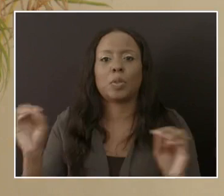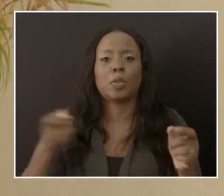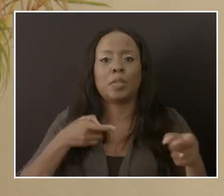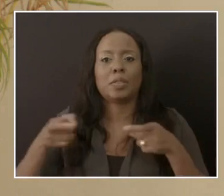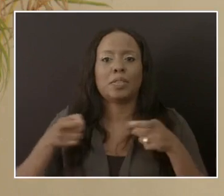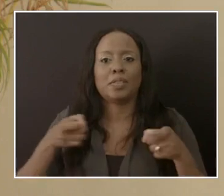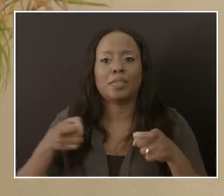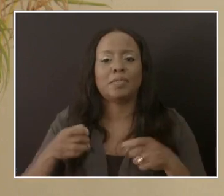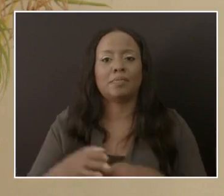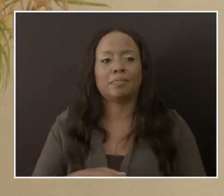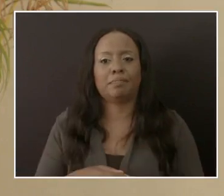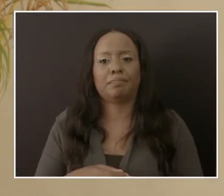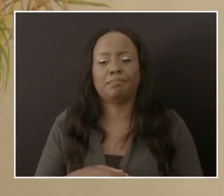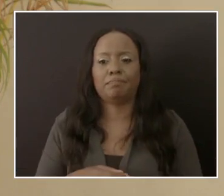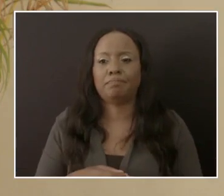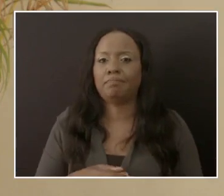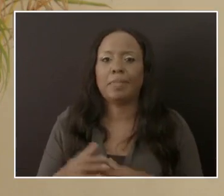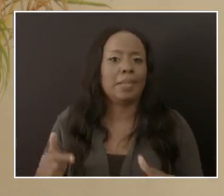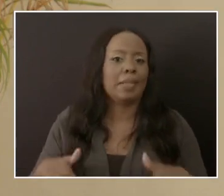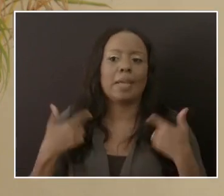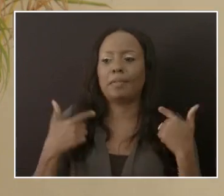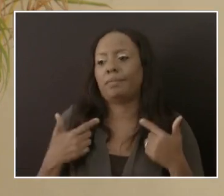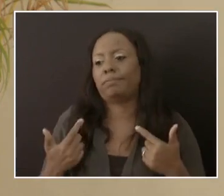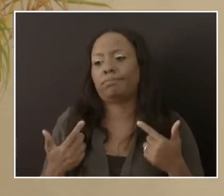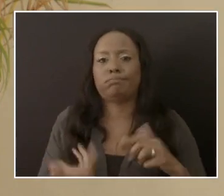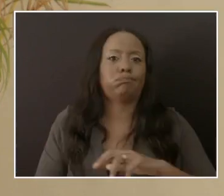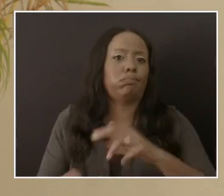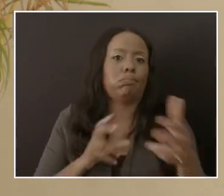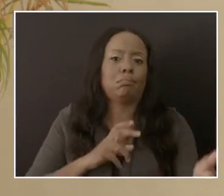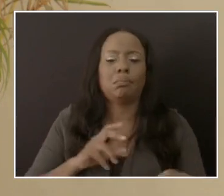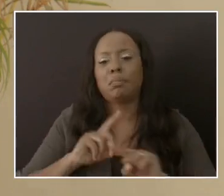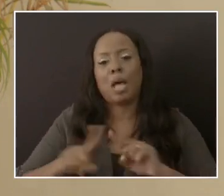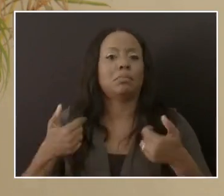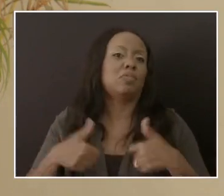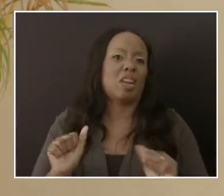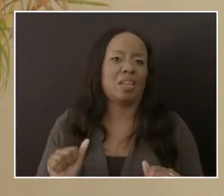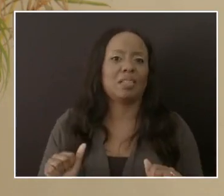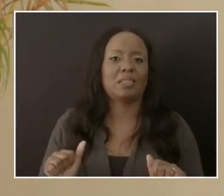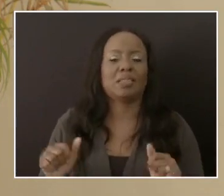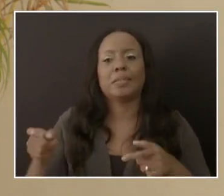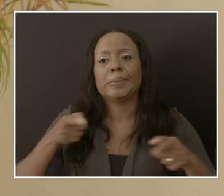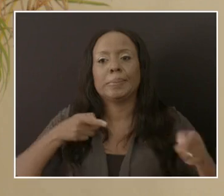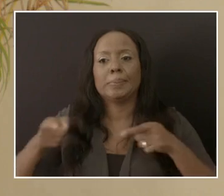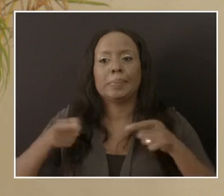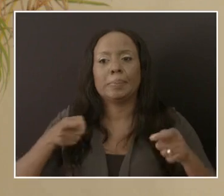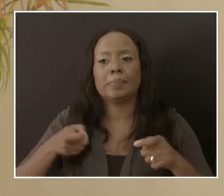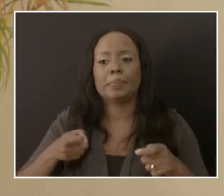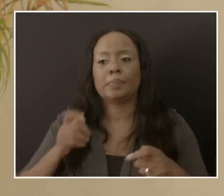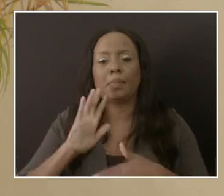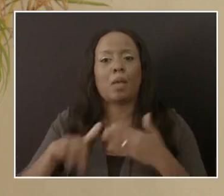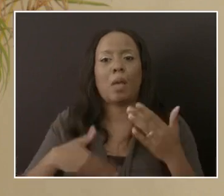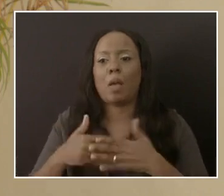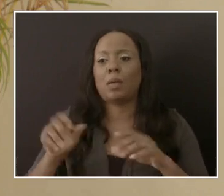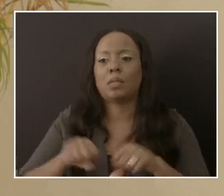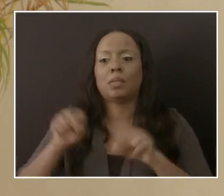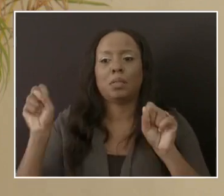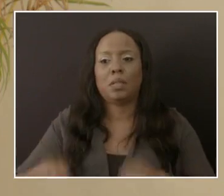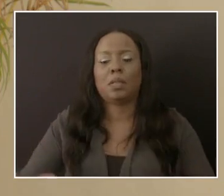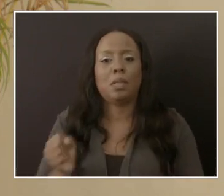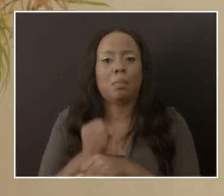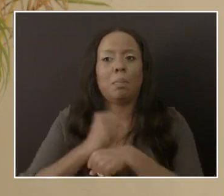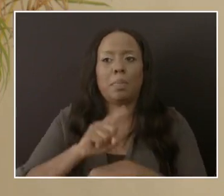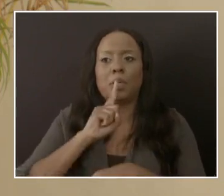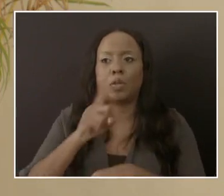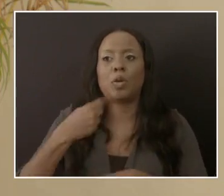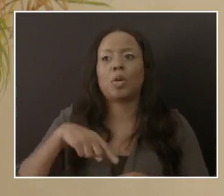of life in anything that you do, but we always try our best to stay on top of everything and have all systems available to keep us operating